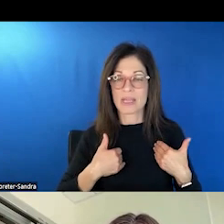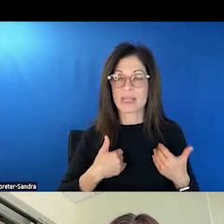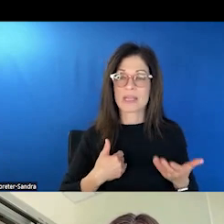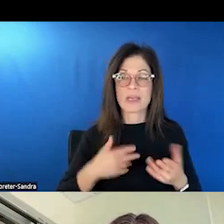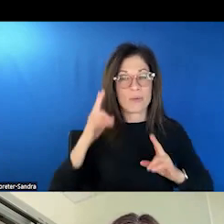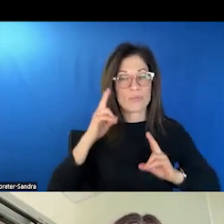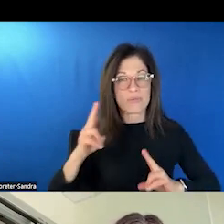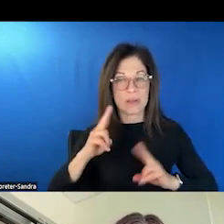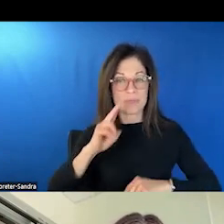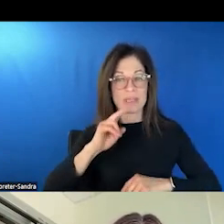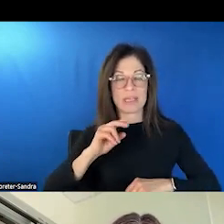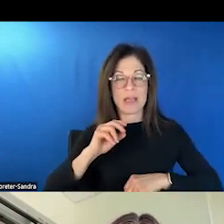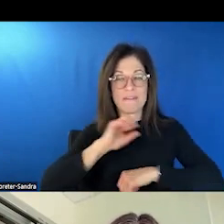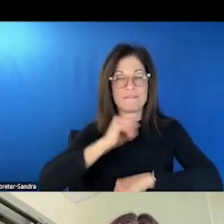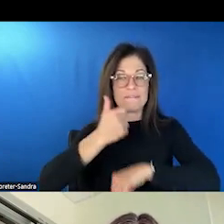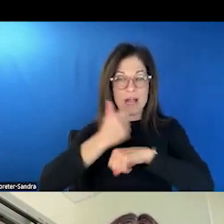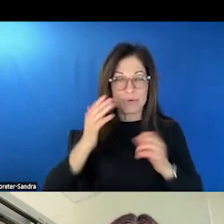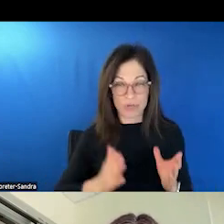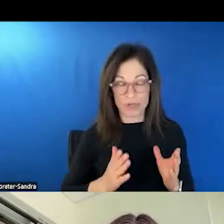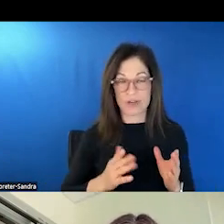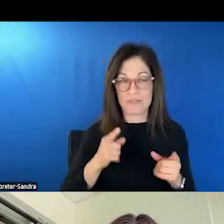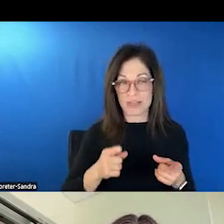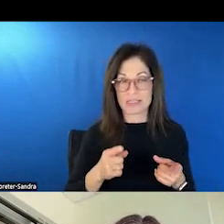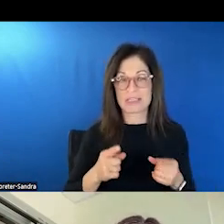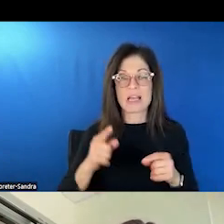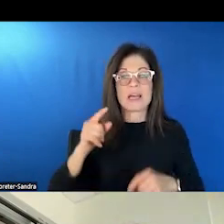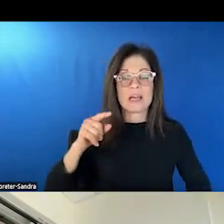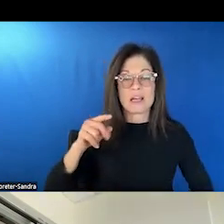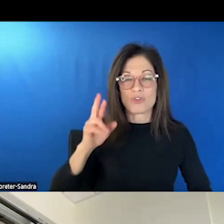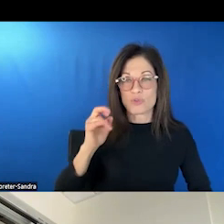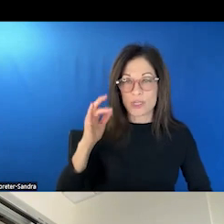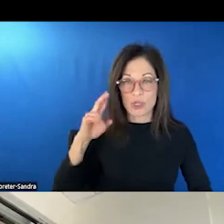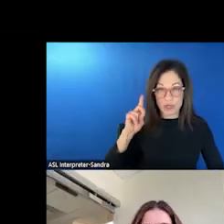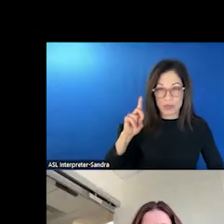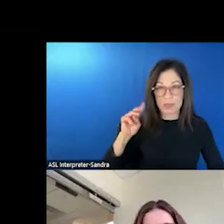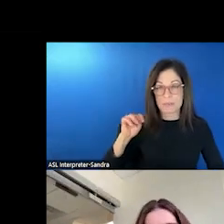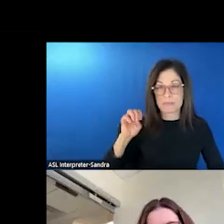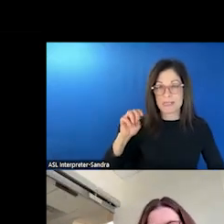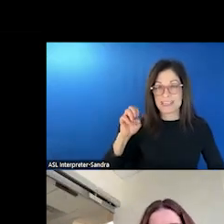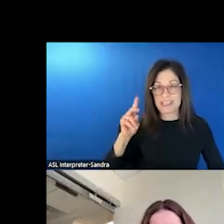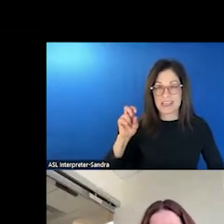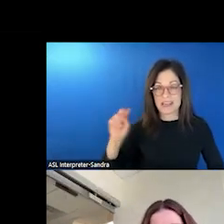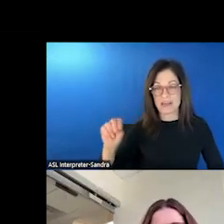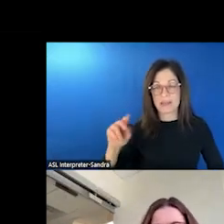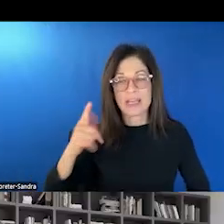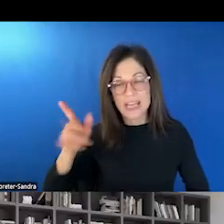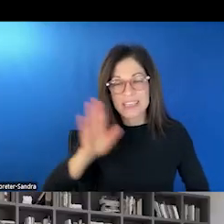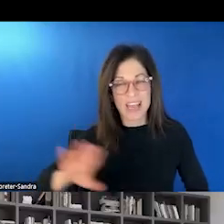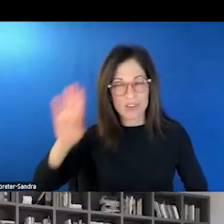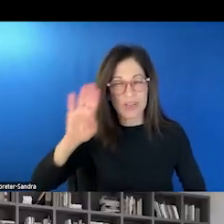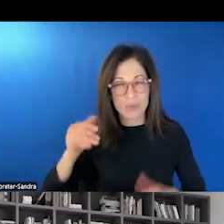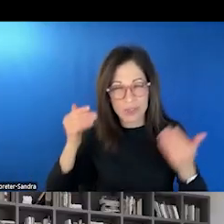of the crisis jam, Richard, Dr. Richard McKinn to jump right in because his hand is raised. Well, thank you, David. That's kind of you.